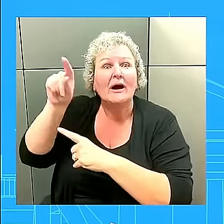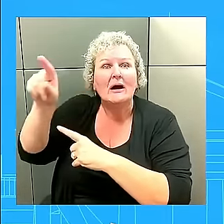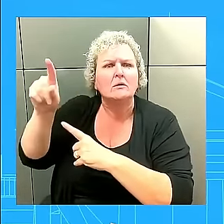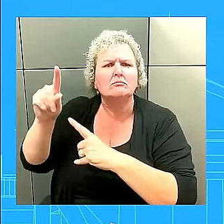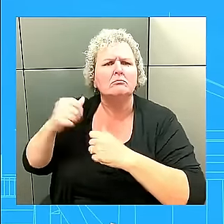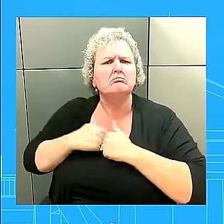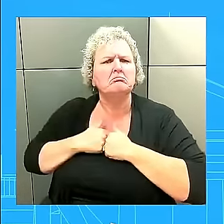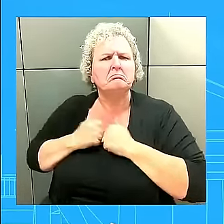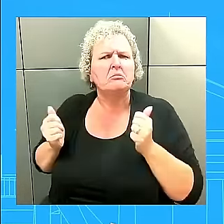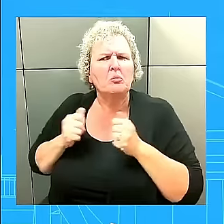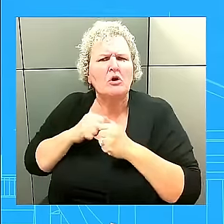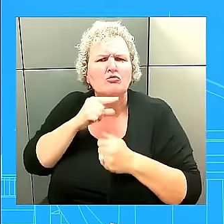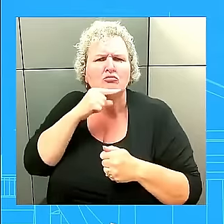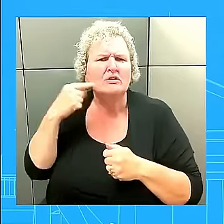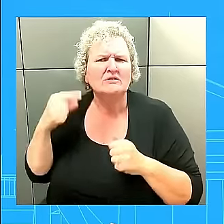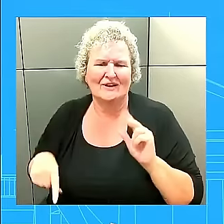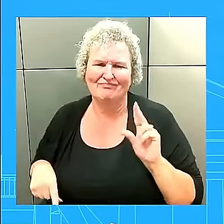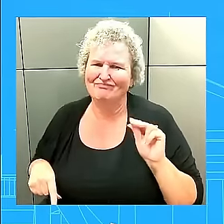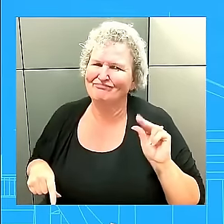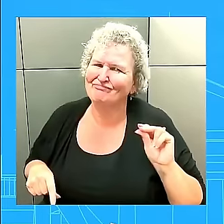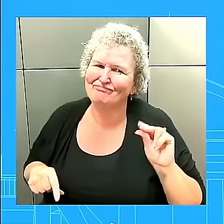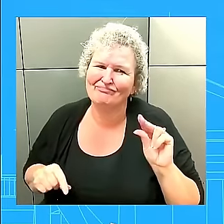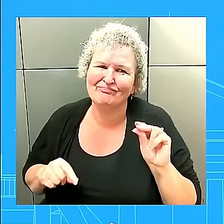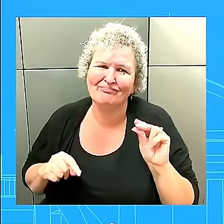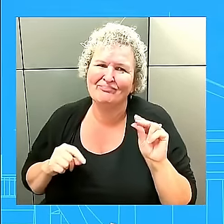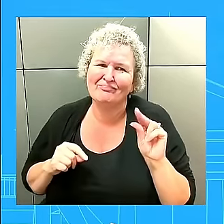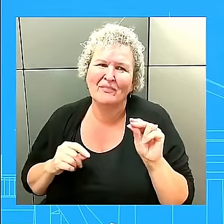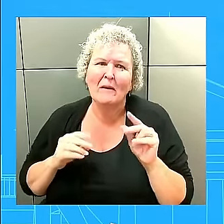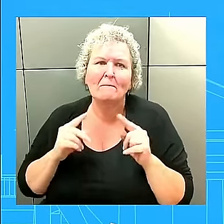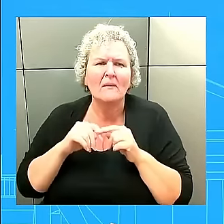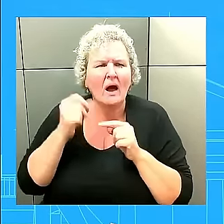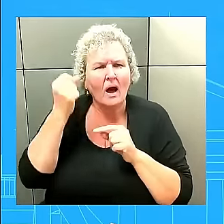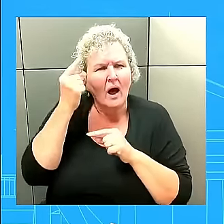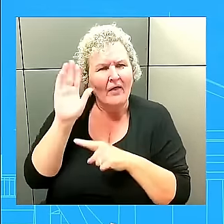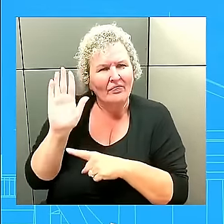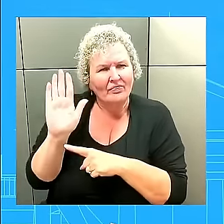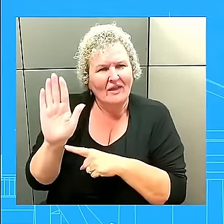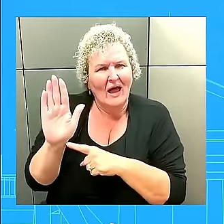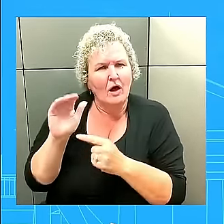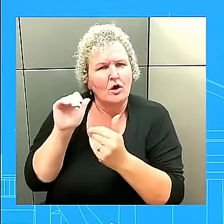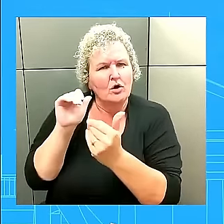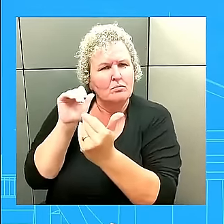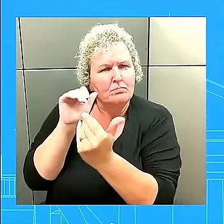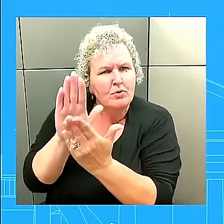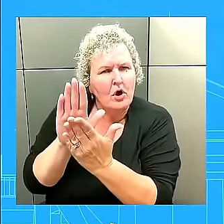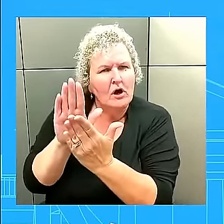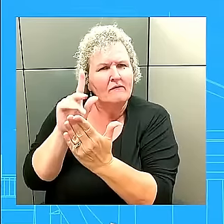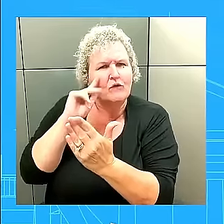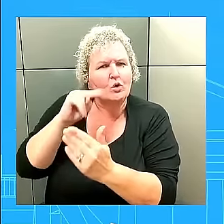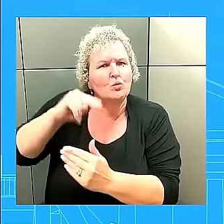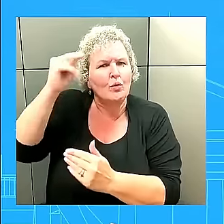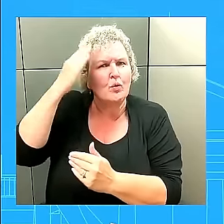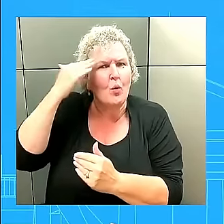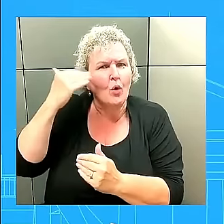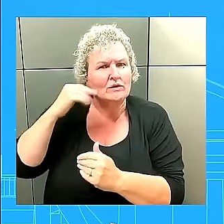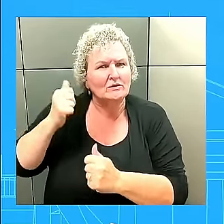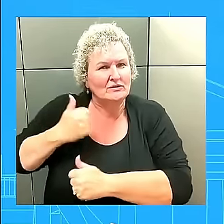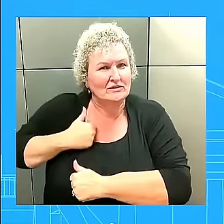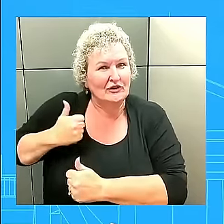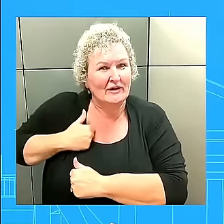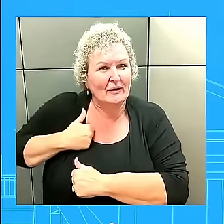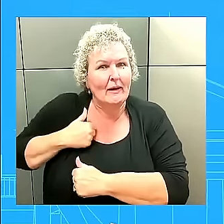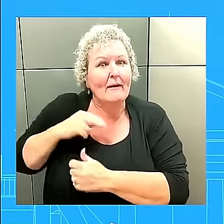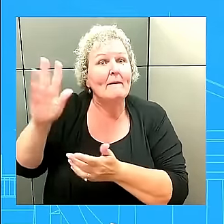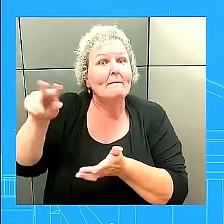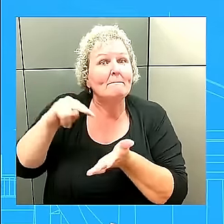with the Russian people about this particular move, about bringing in North Korean soldiers. So that he has to farm out the fighting to a foreign country, I